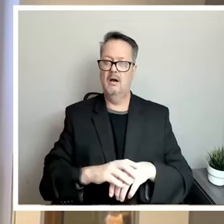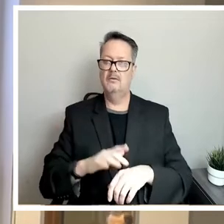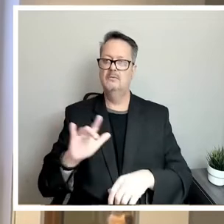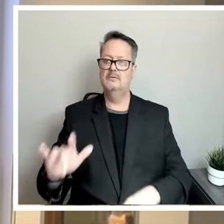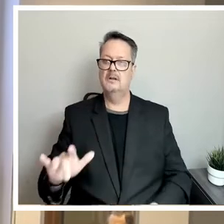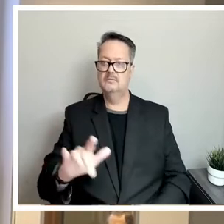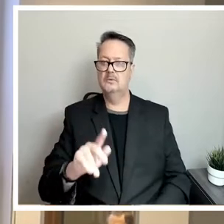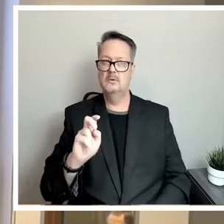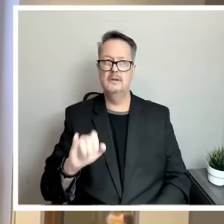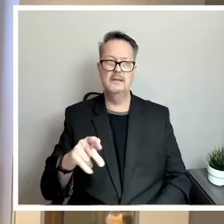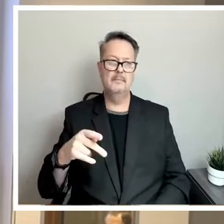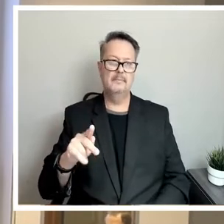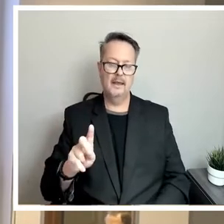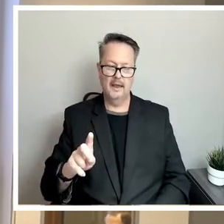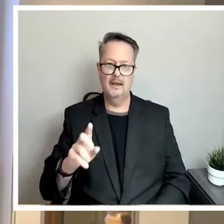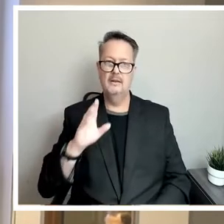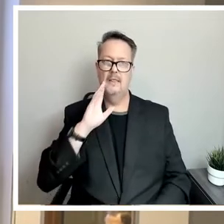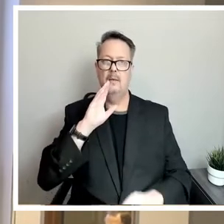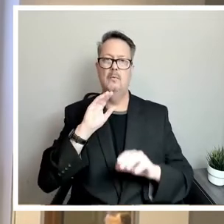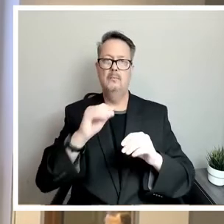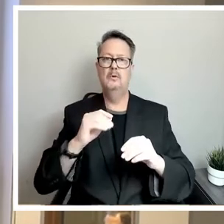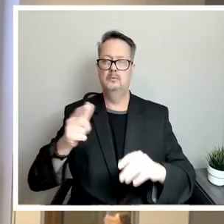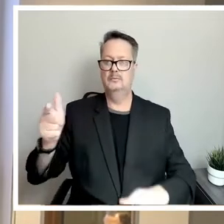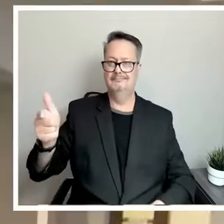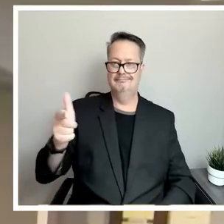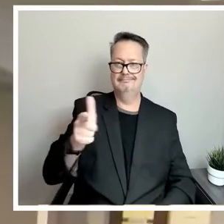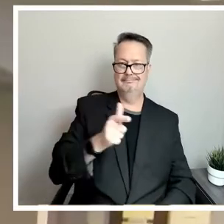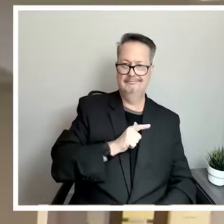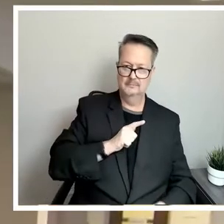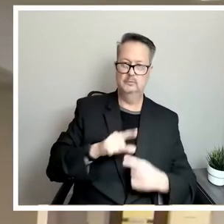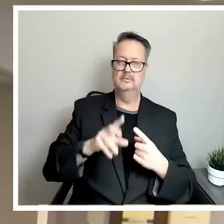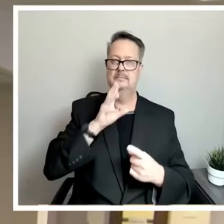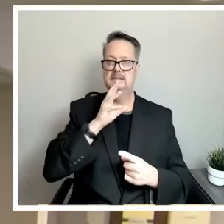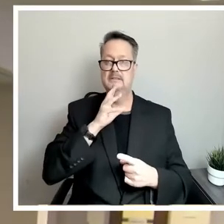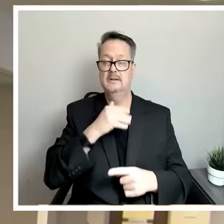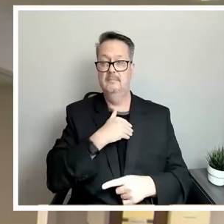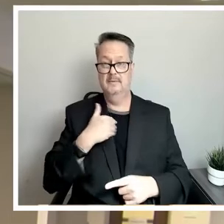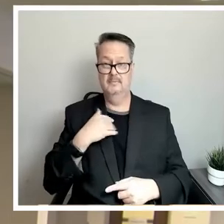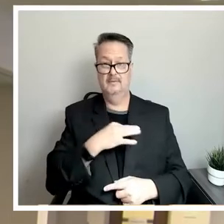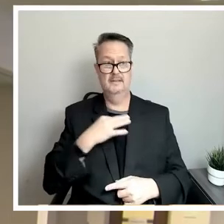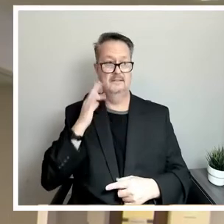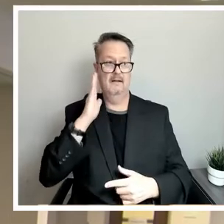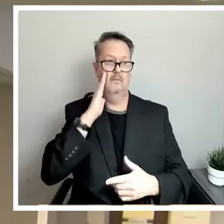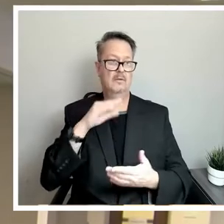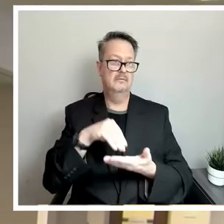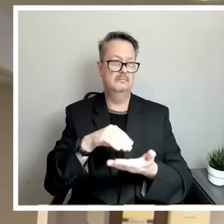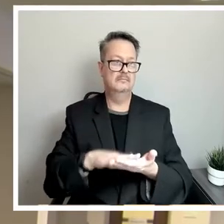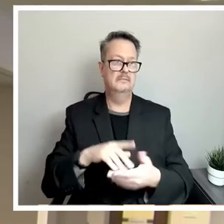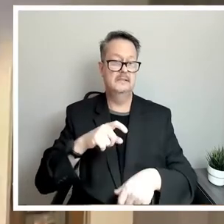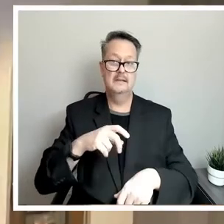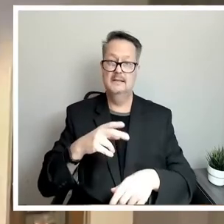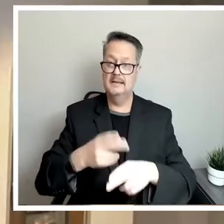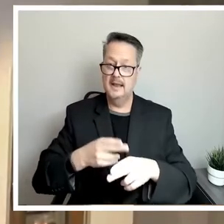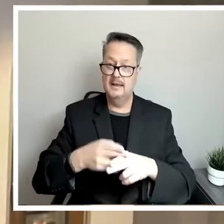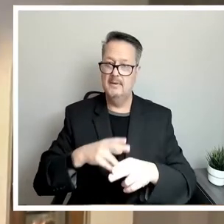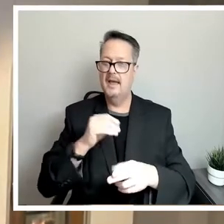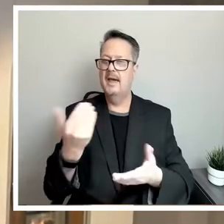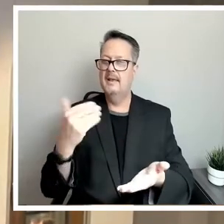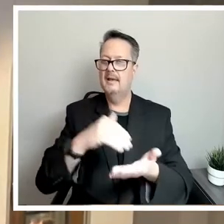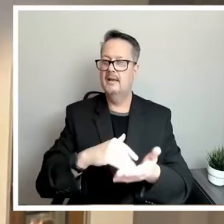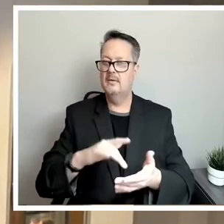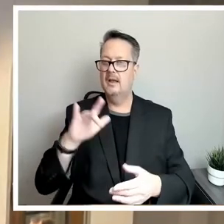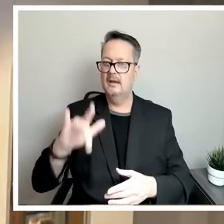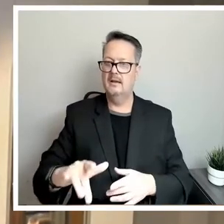keypad and you'll be put in queue to speak a member of our staff will take your name and and again you can hit star